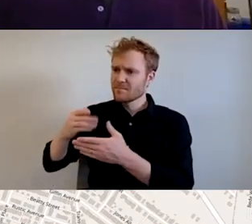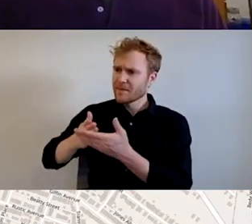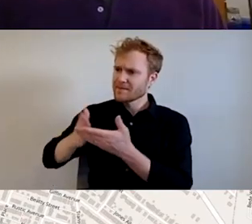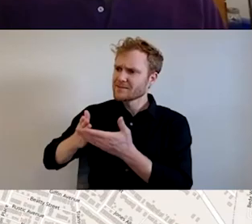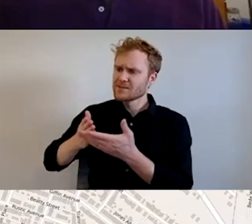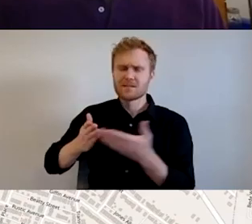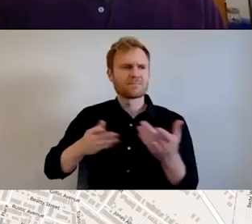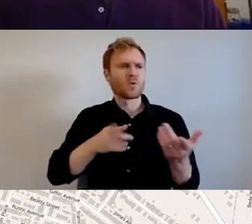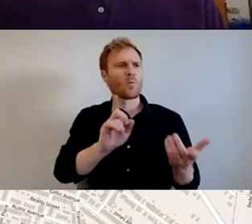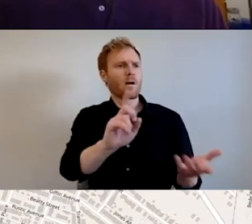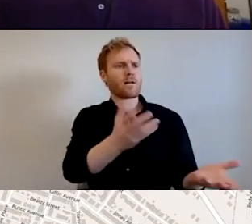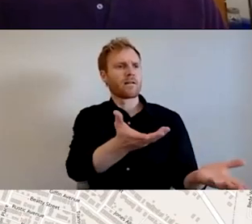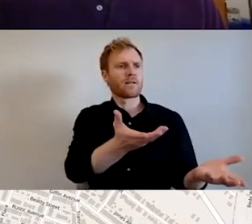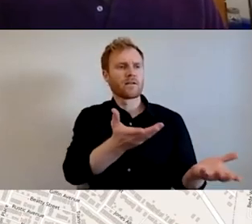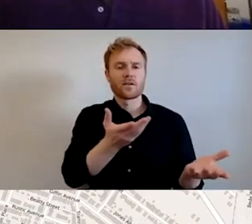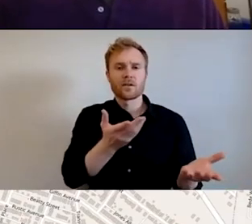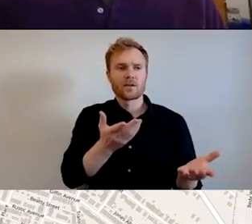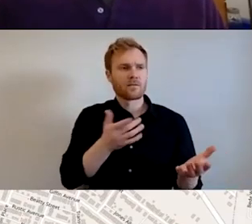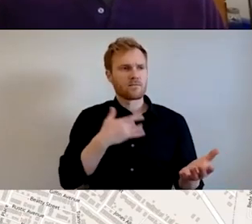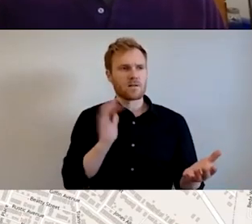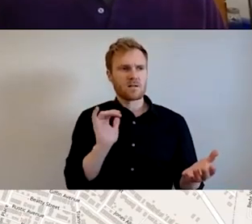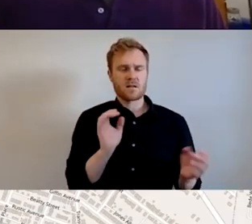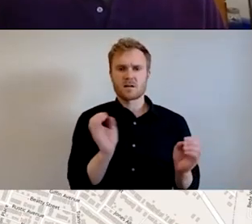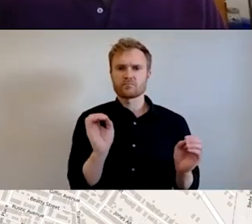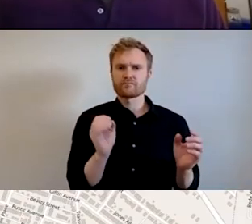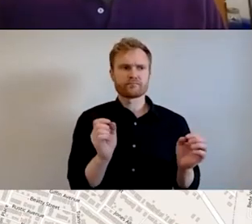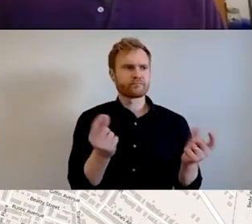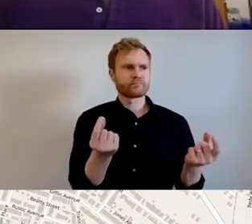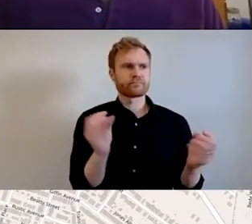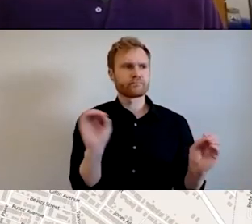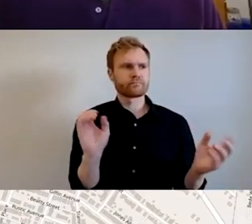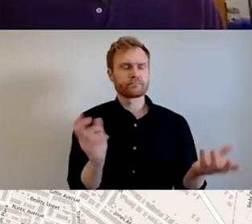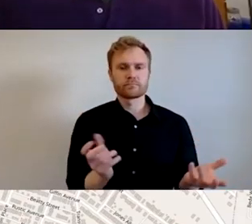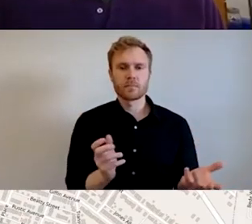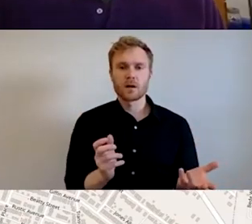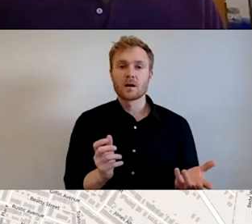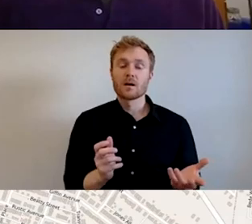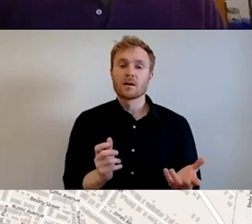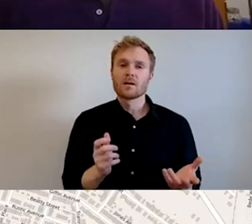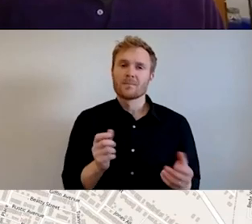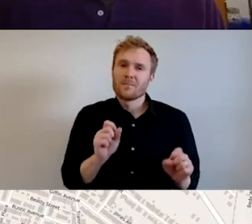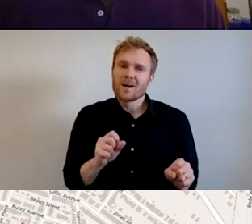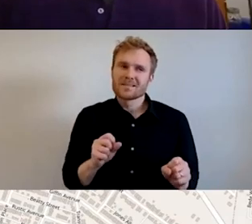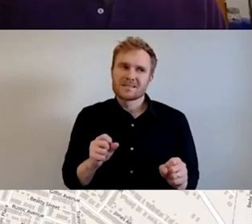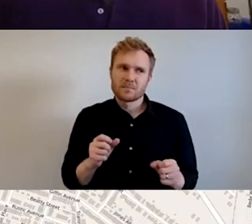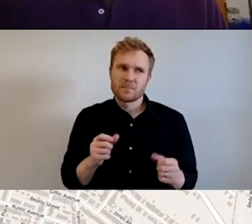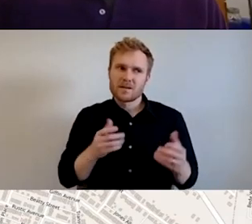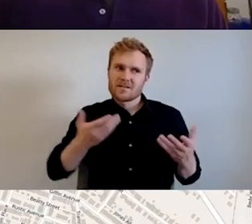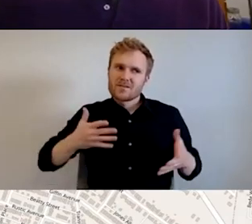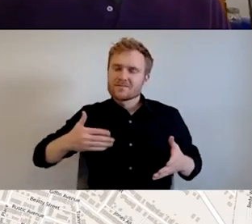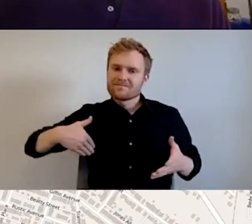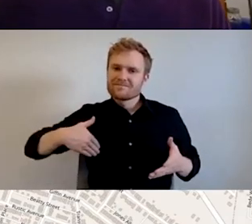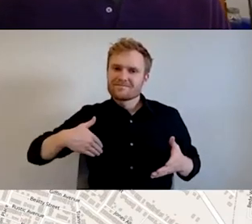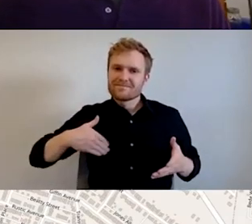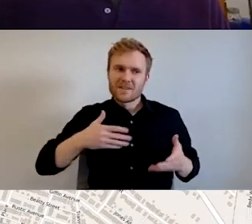you feel like we're not getting anything done. As Chris and Kara noted, we could be doing a lot of work behind the scenes on planning and design. Um, so